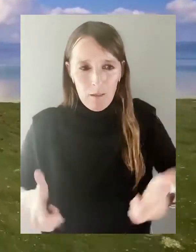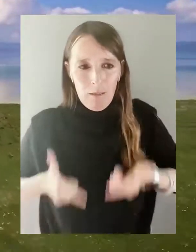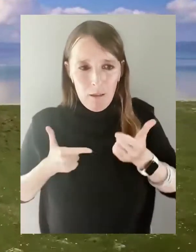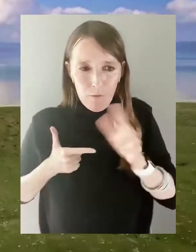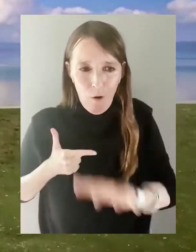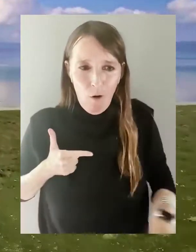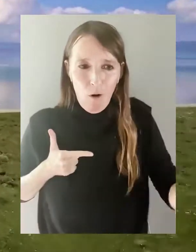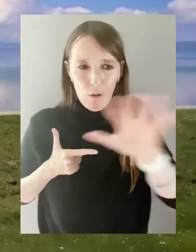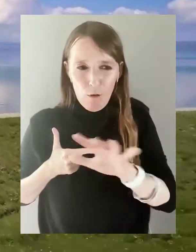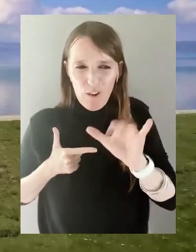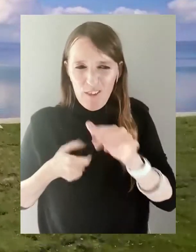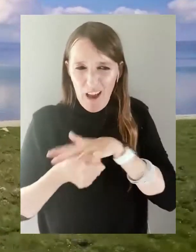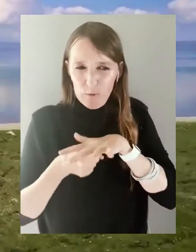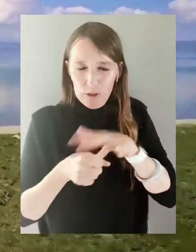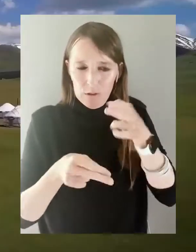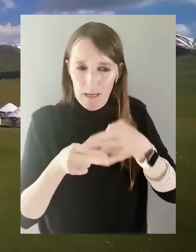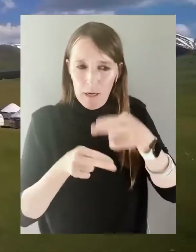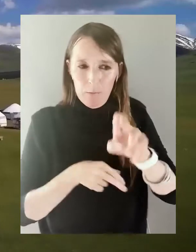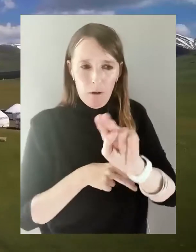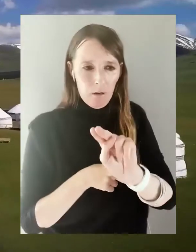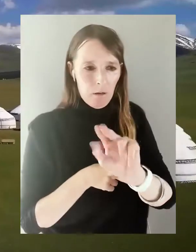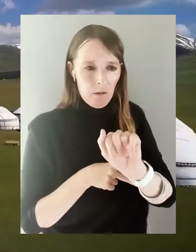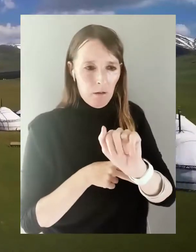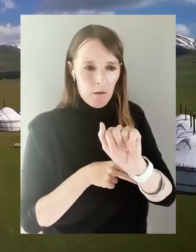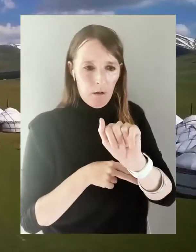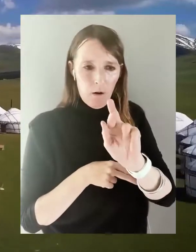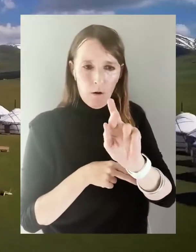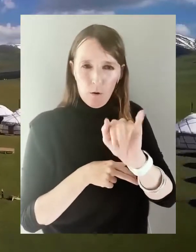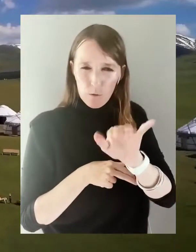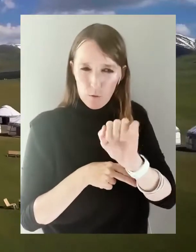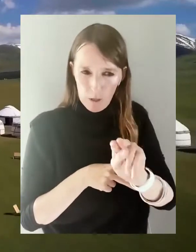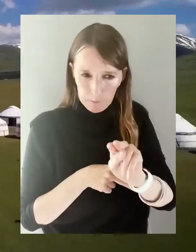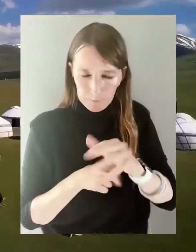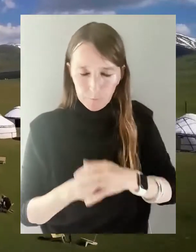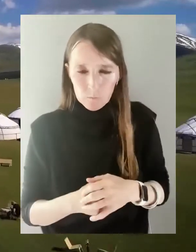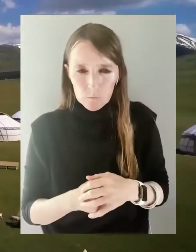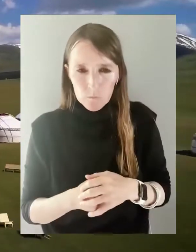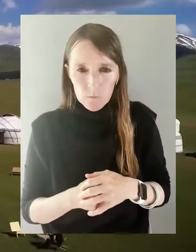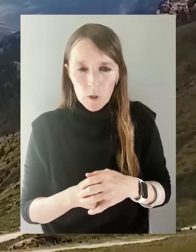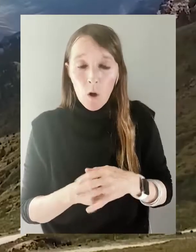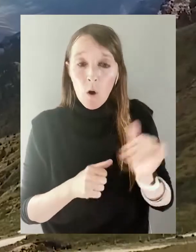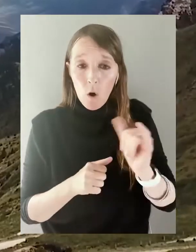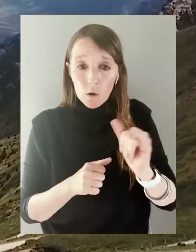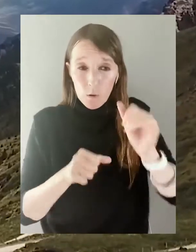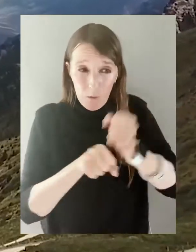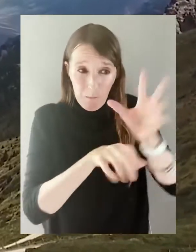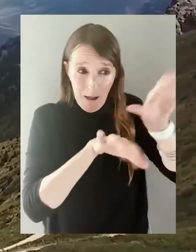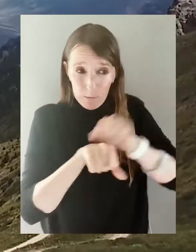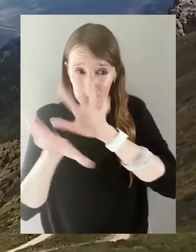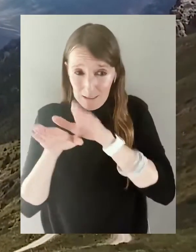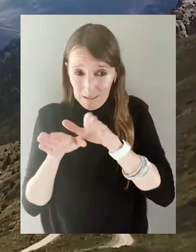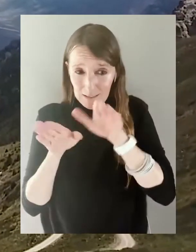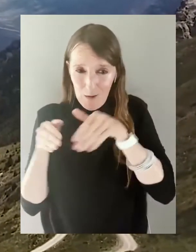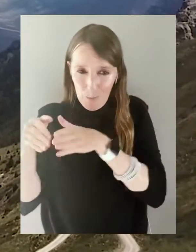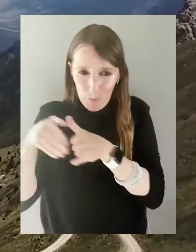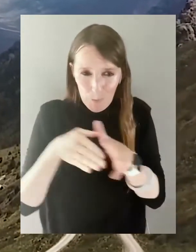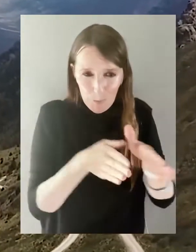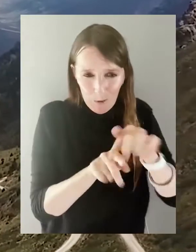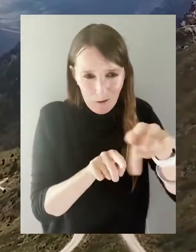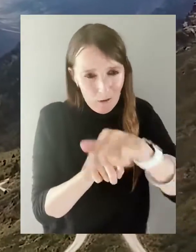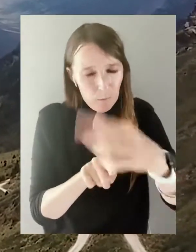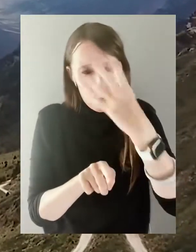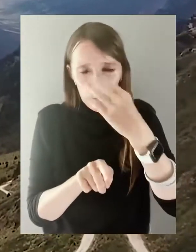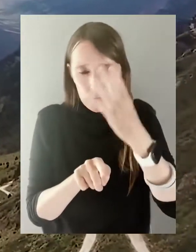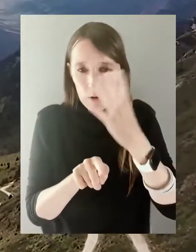a summer time to herd their livestock, living all over in Narin region. The roads and passes leading to the lakes are